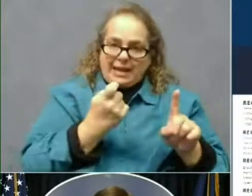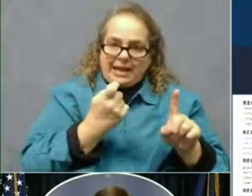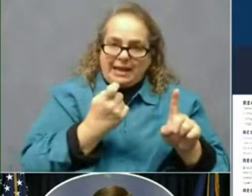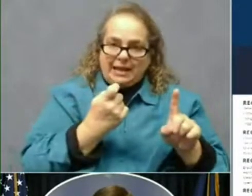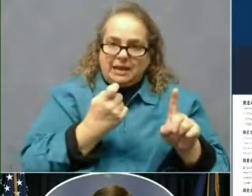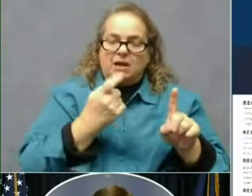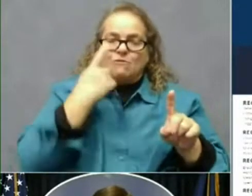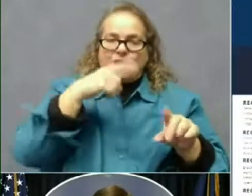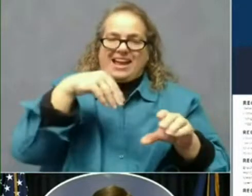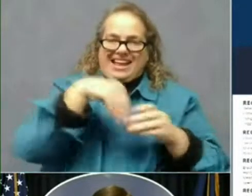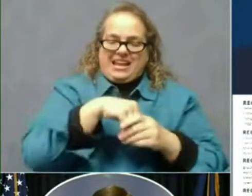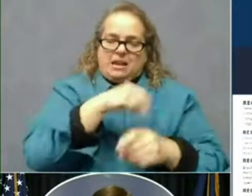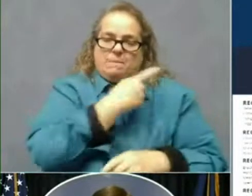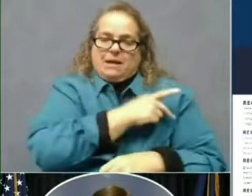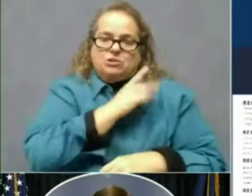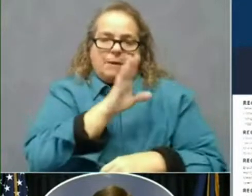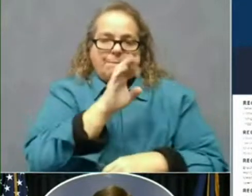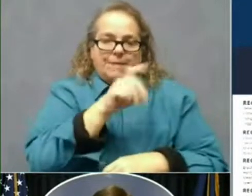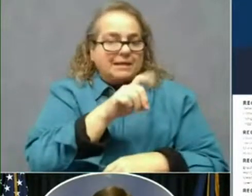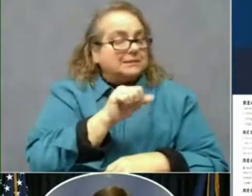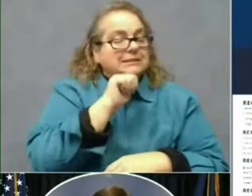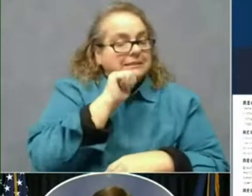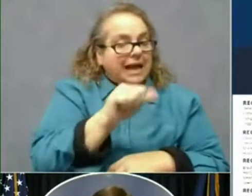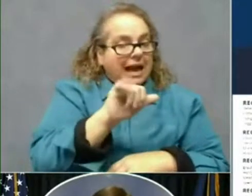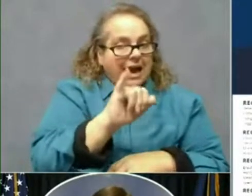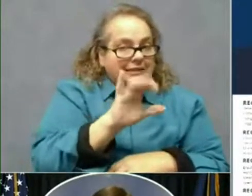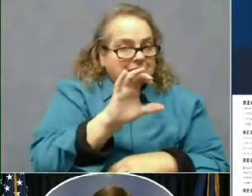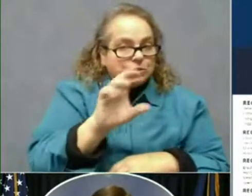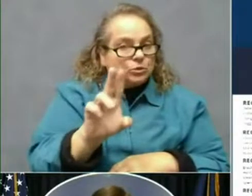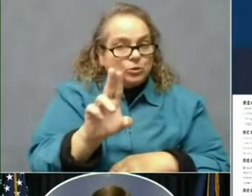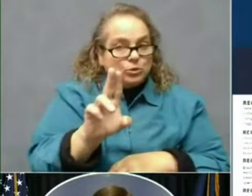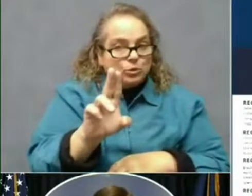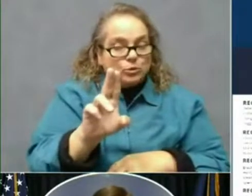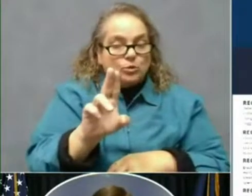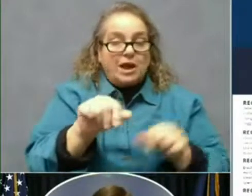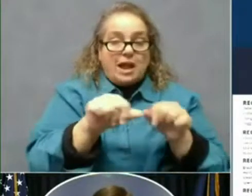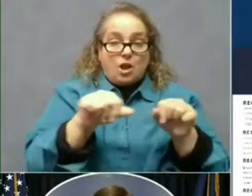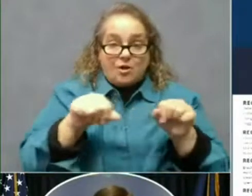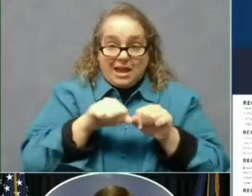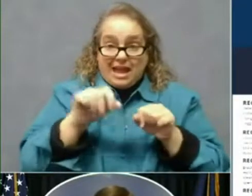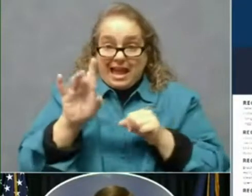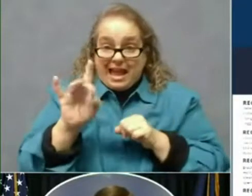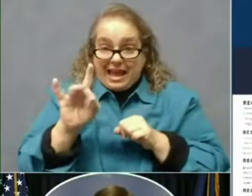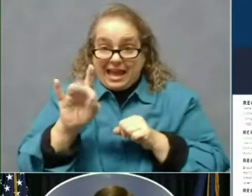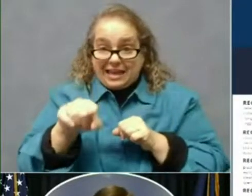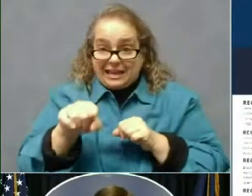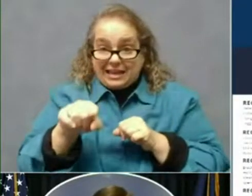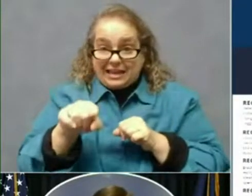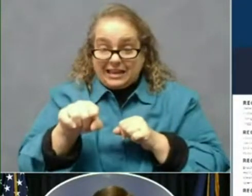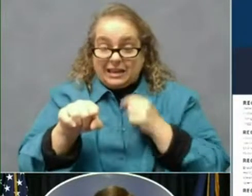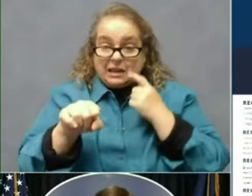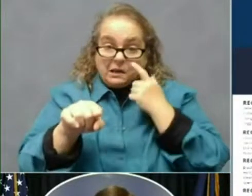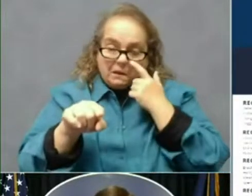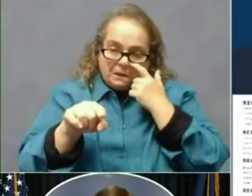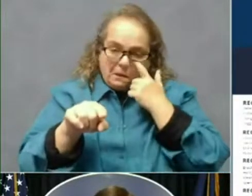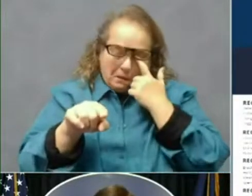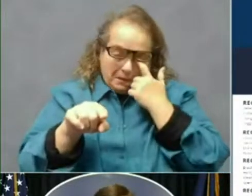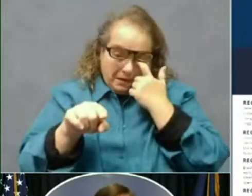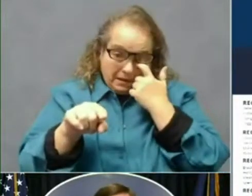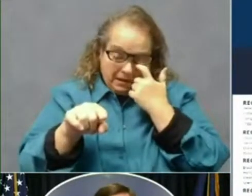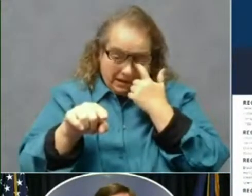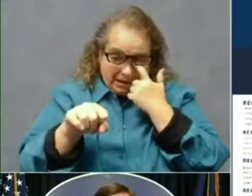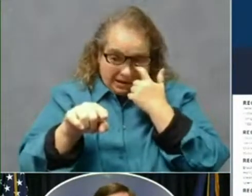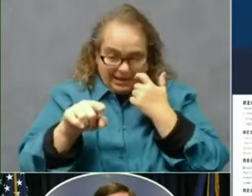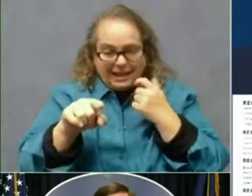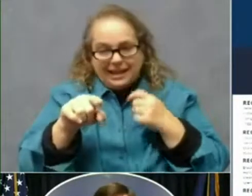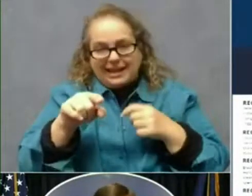beds but not ICU and area 8 which has been in and out of the the red again